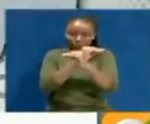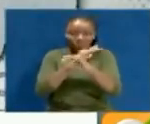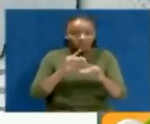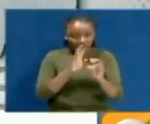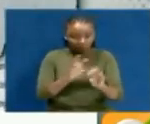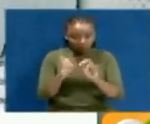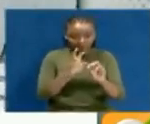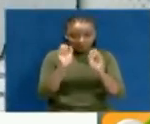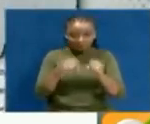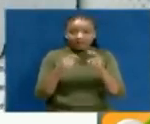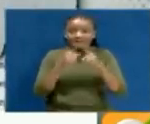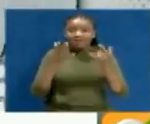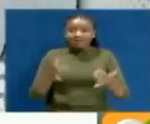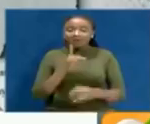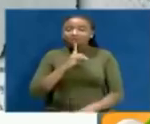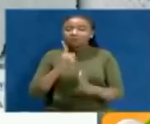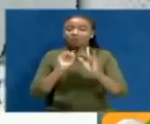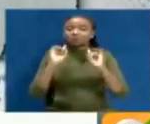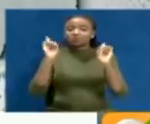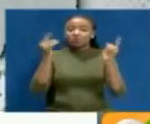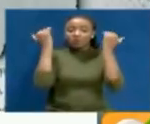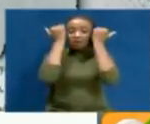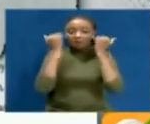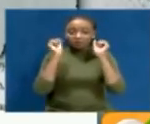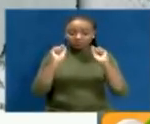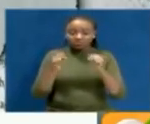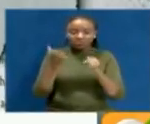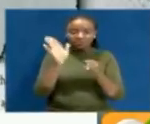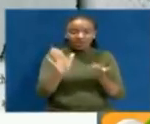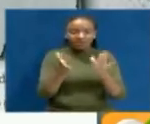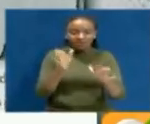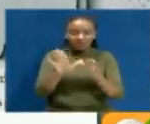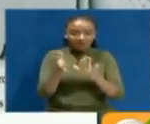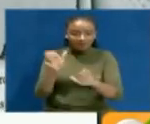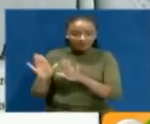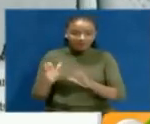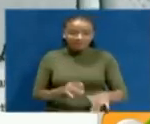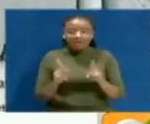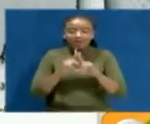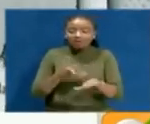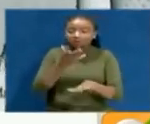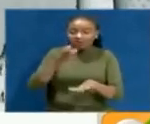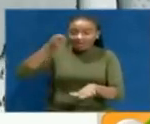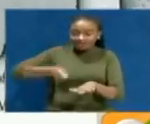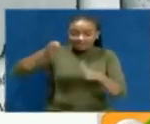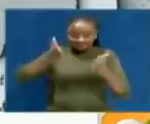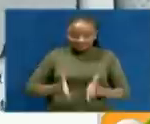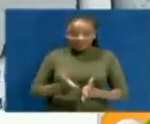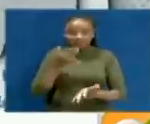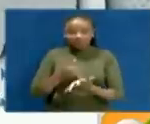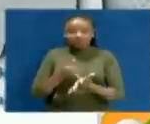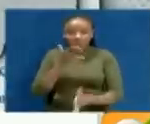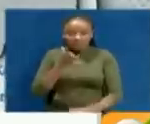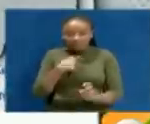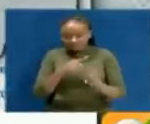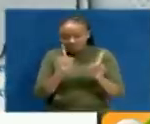acting chief justice now says all courts should consider resuming physical sessions as such presiding judges and section heads should